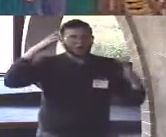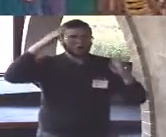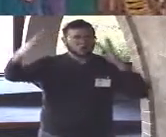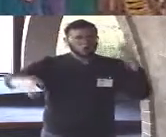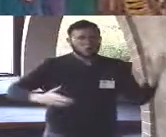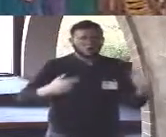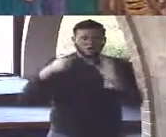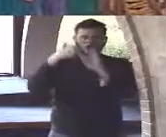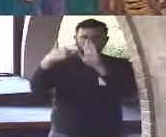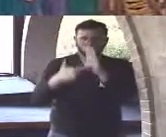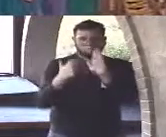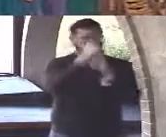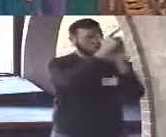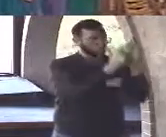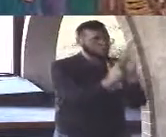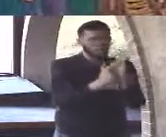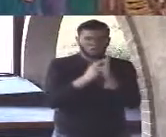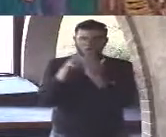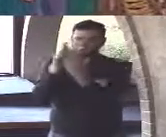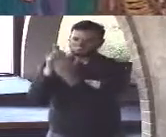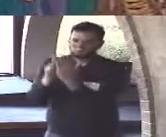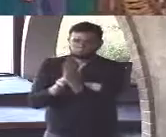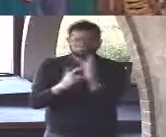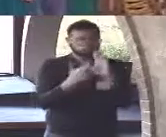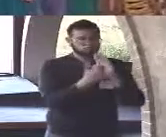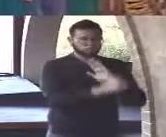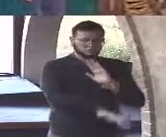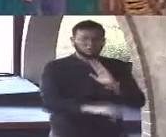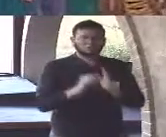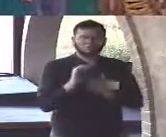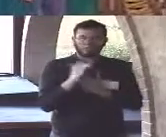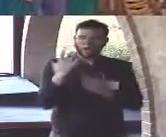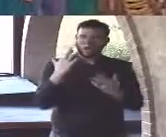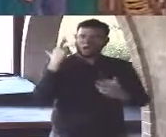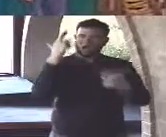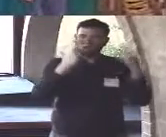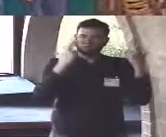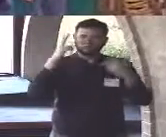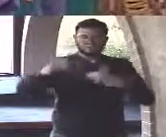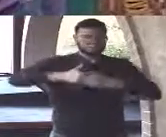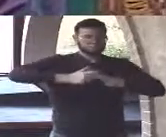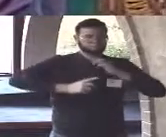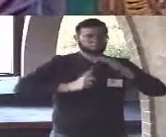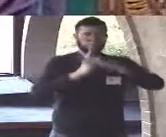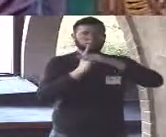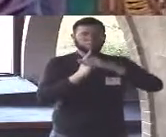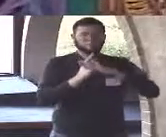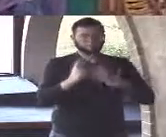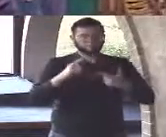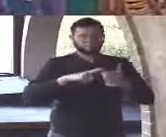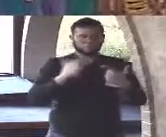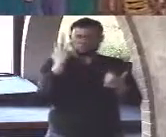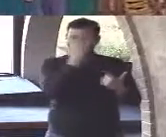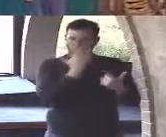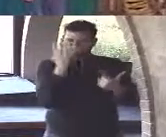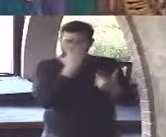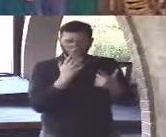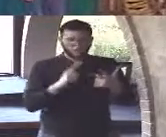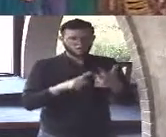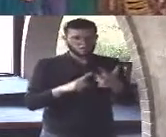hence the birth of reason morality aesthetics meaning meaning